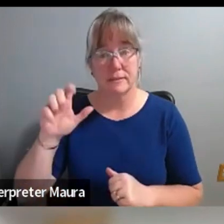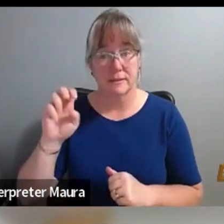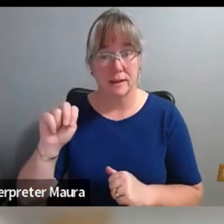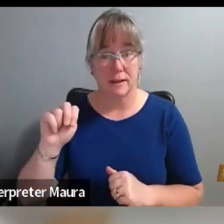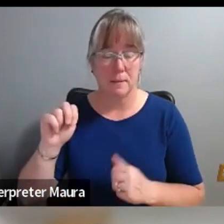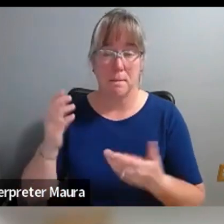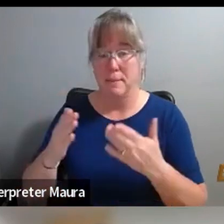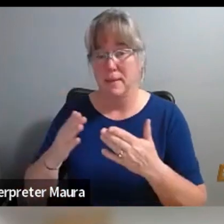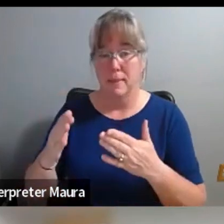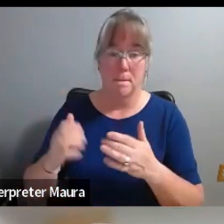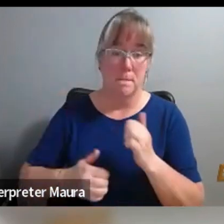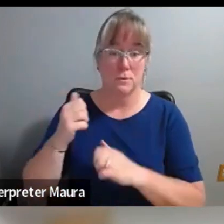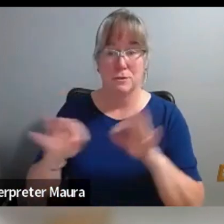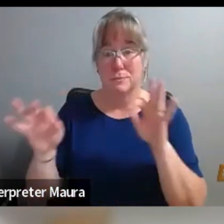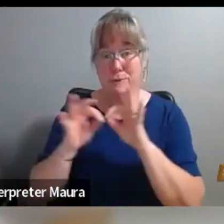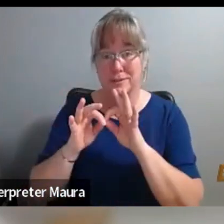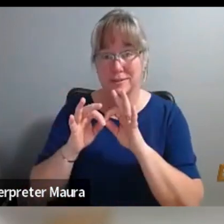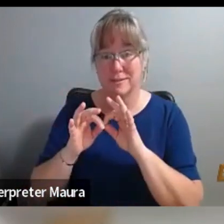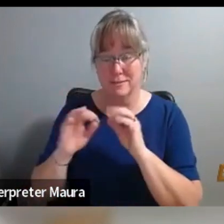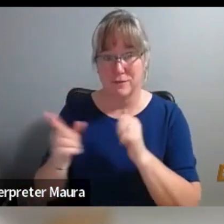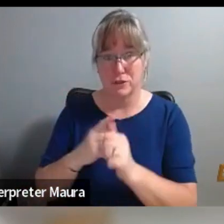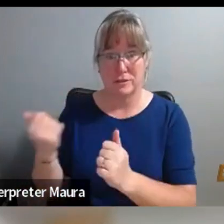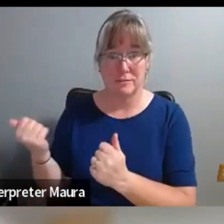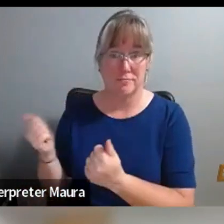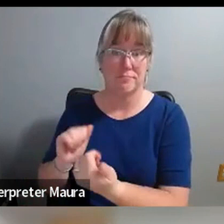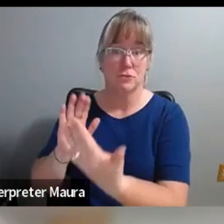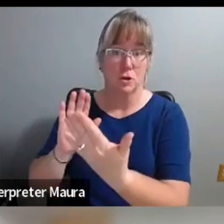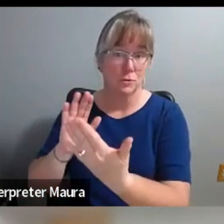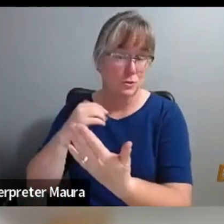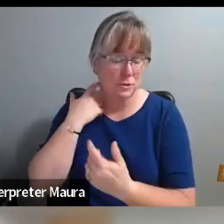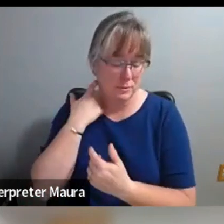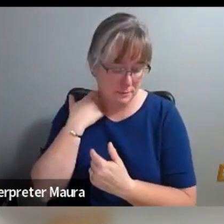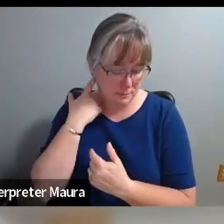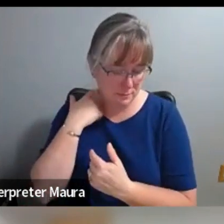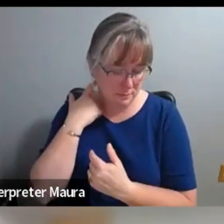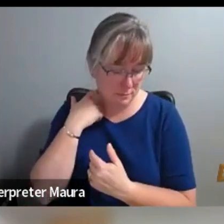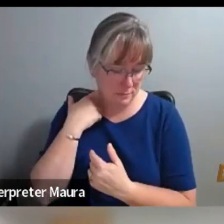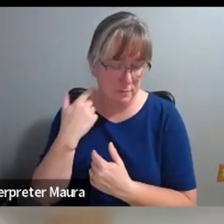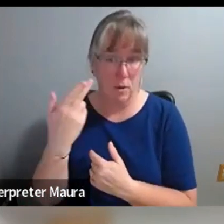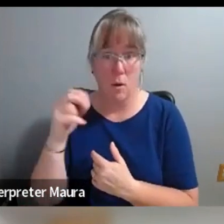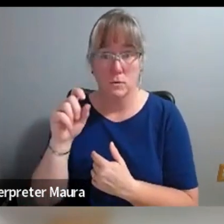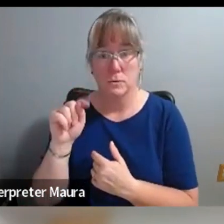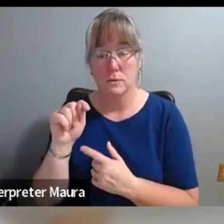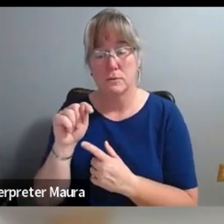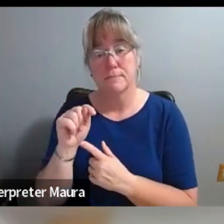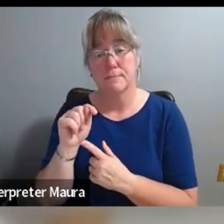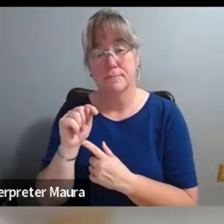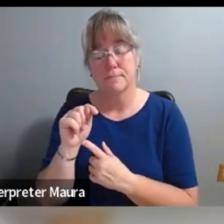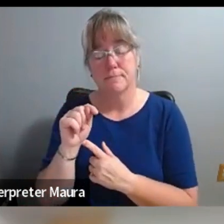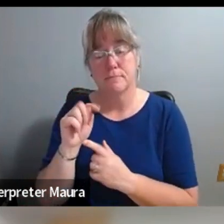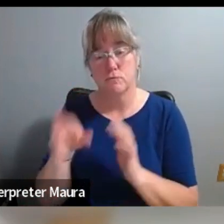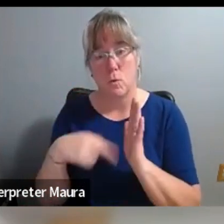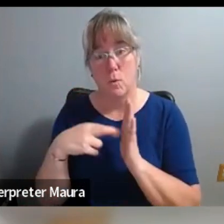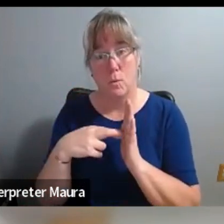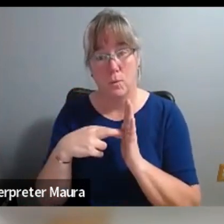the biggest and most important approach because I think the host, that